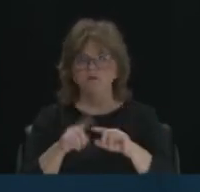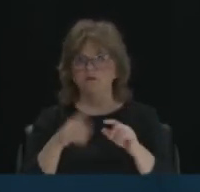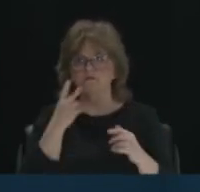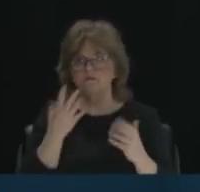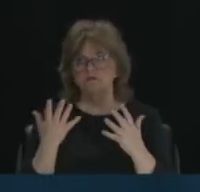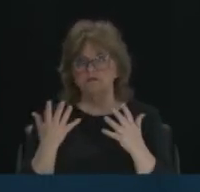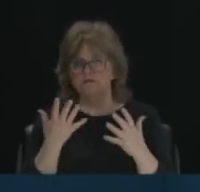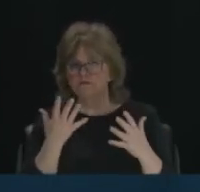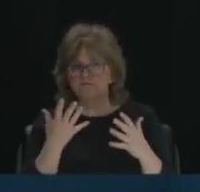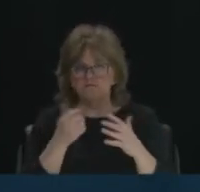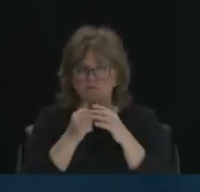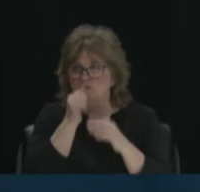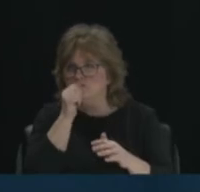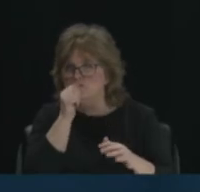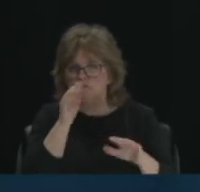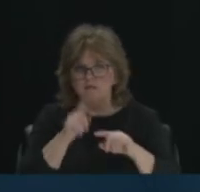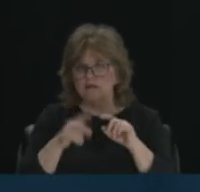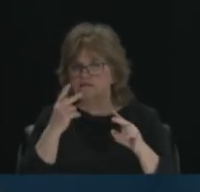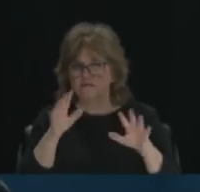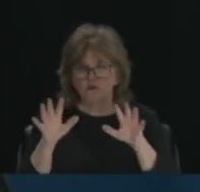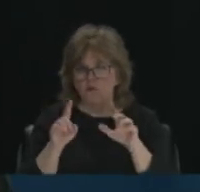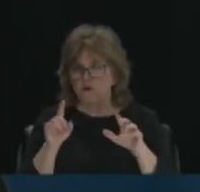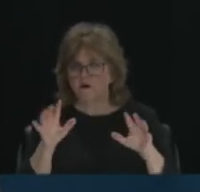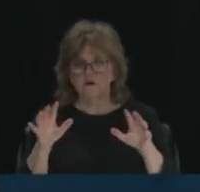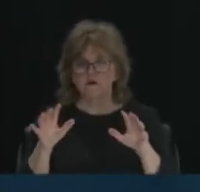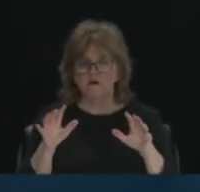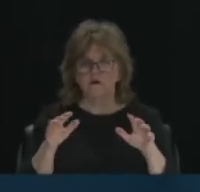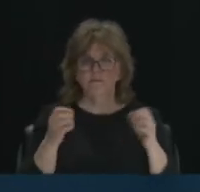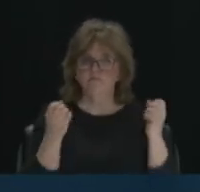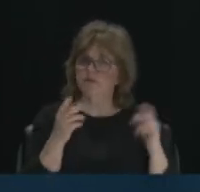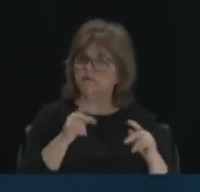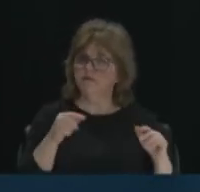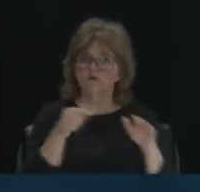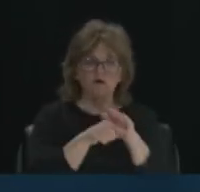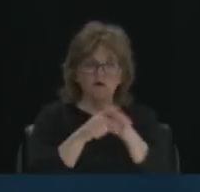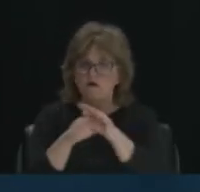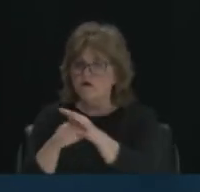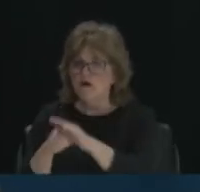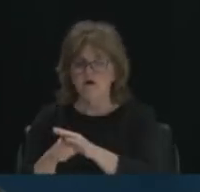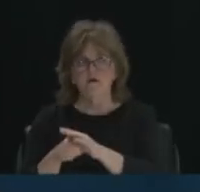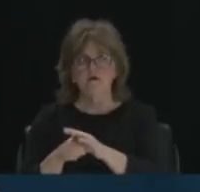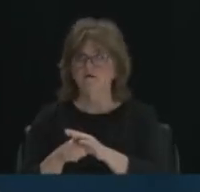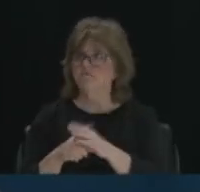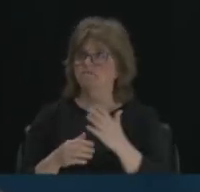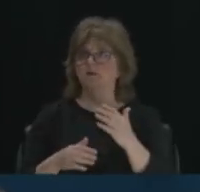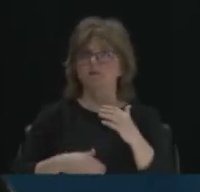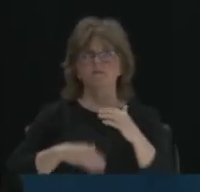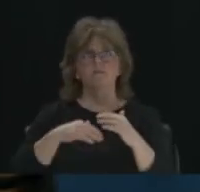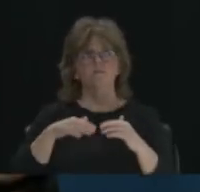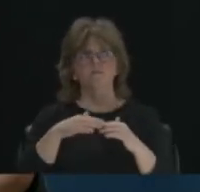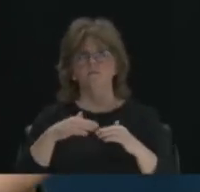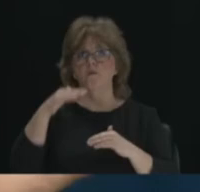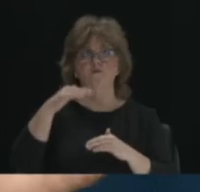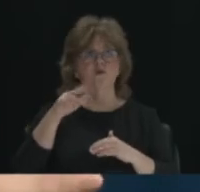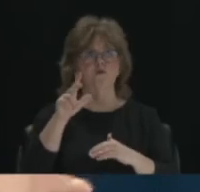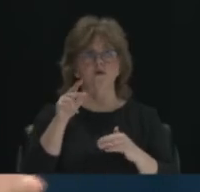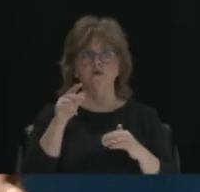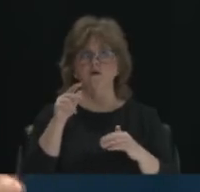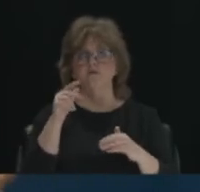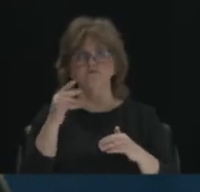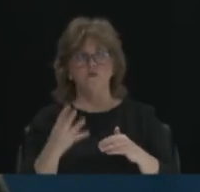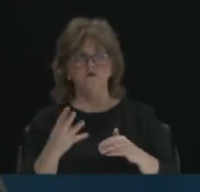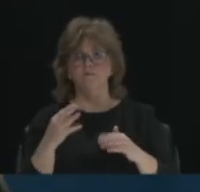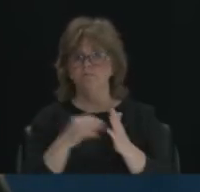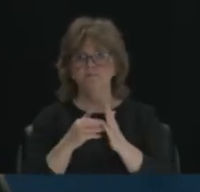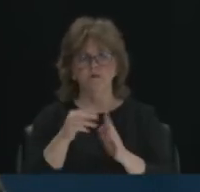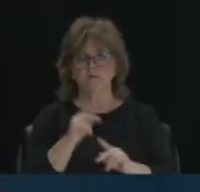enemy that you can't see that has killed nearly almost, what, more than three quarters of a million people.